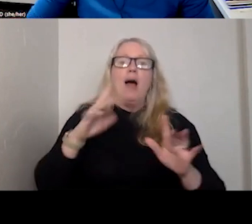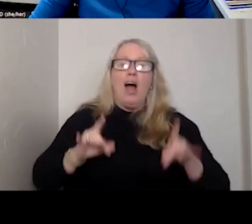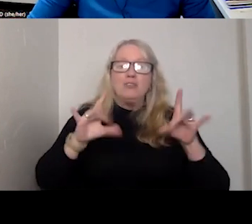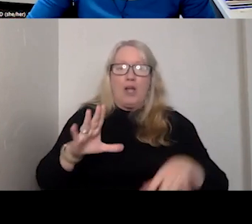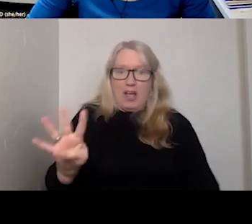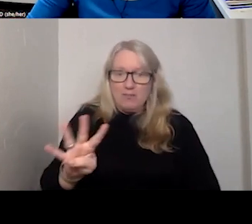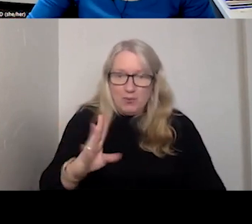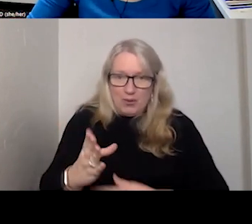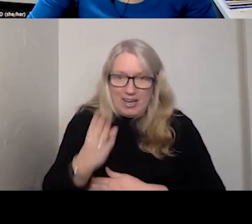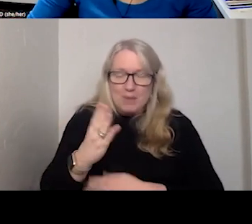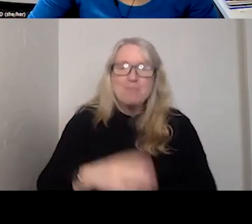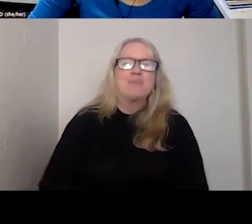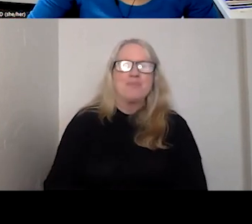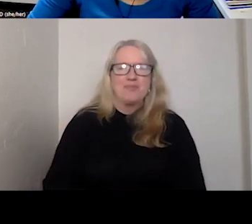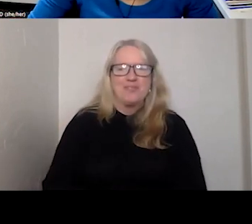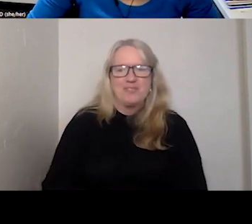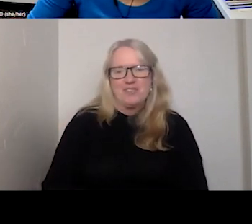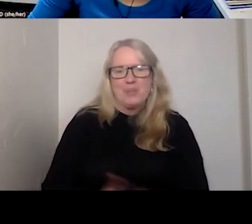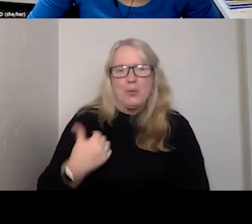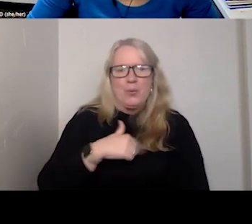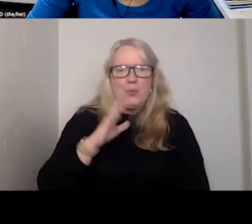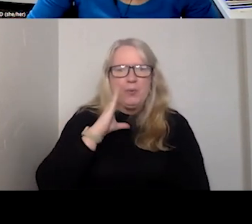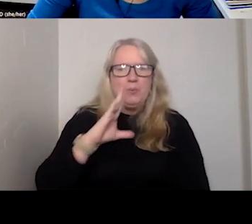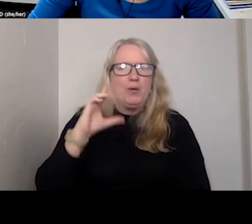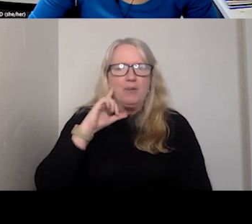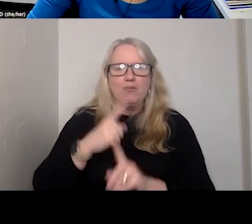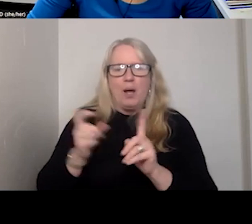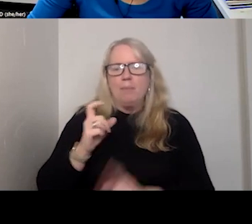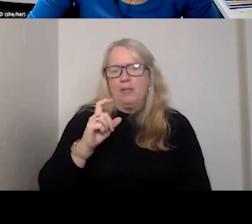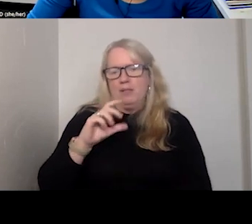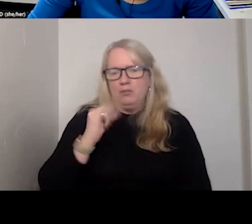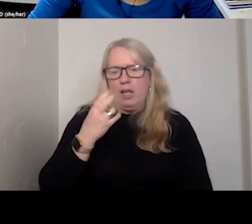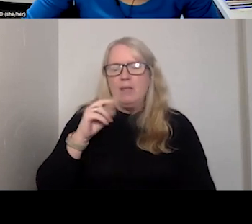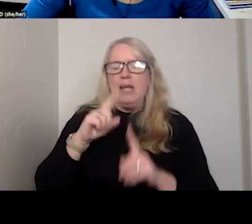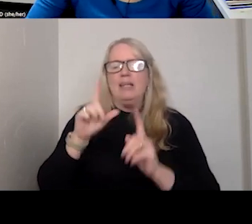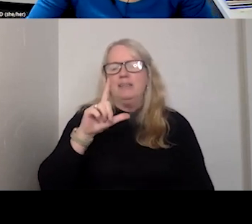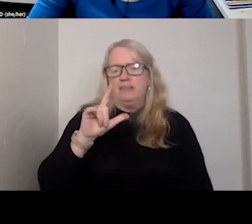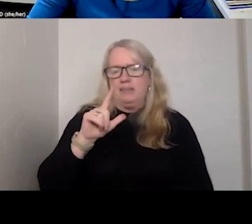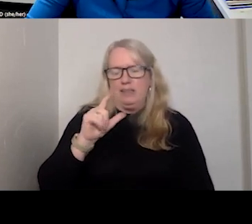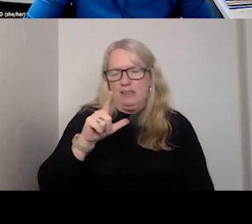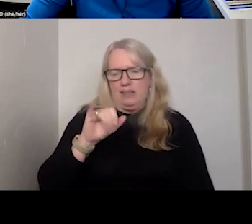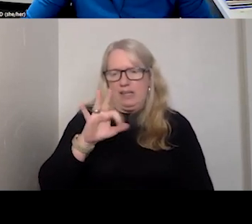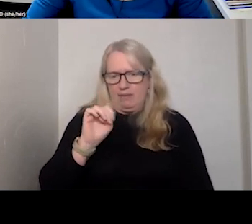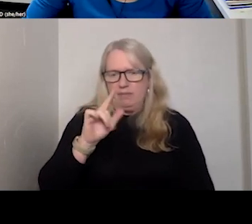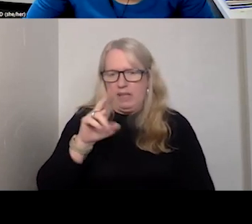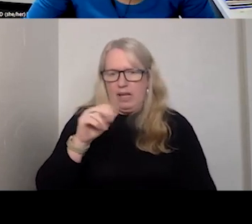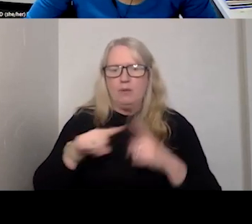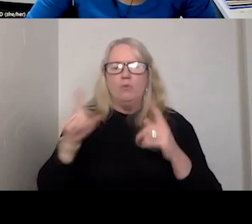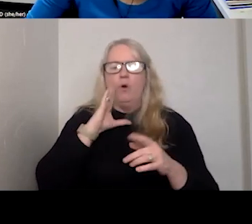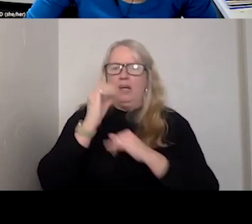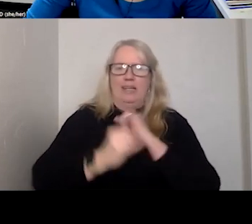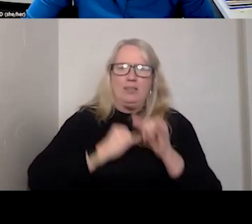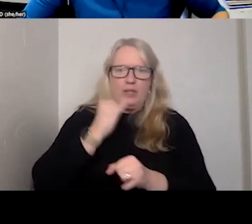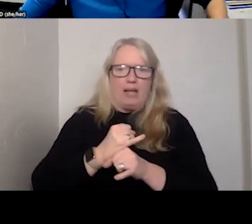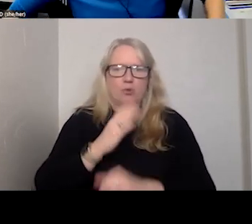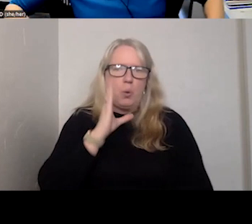a.m. So we'll hear from John about Lifeline Australia and his work with Lifeline International. So